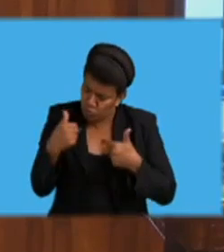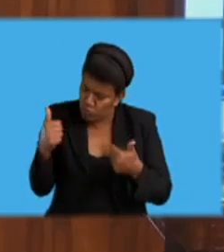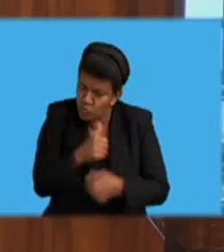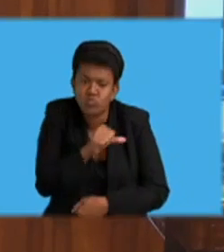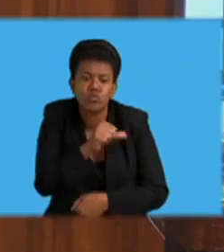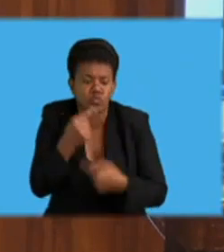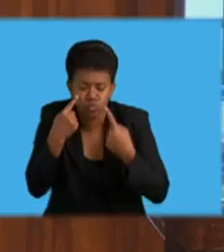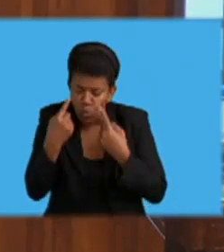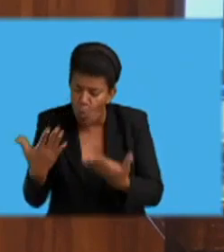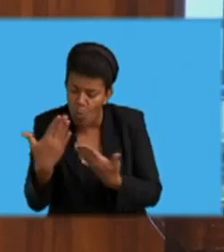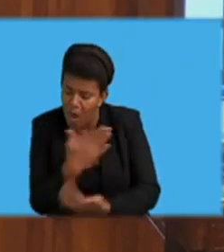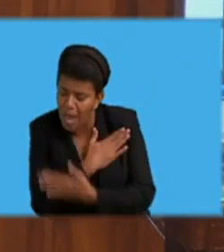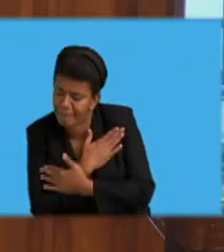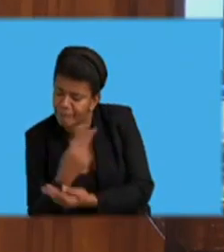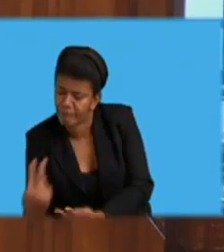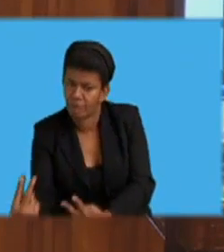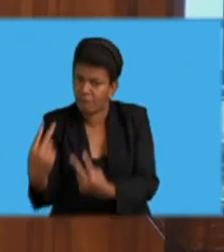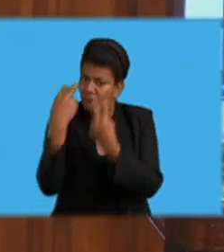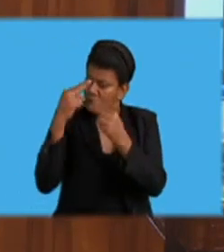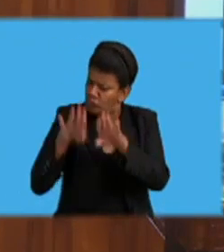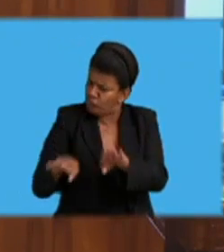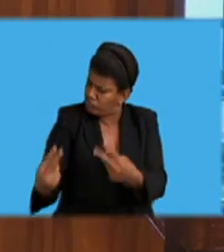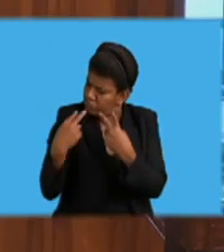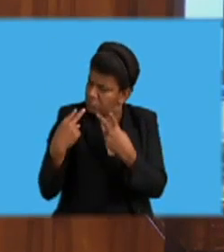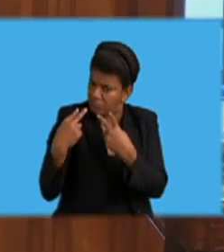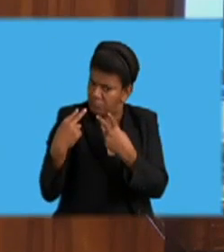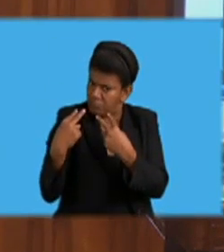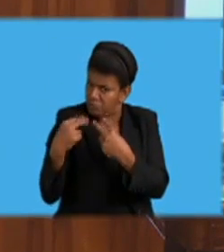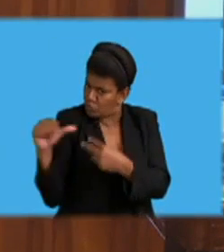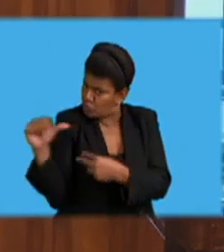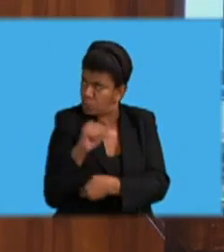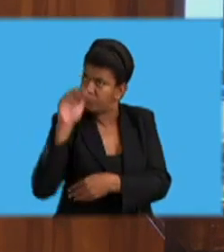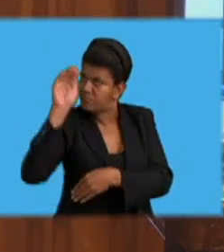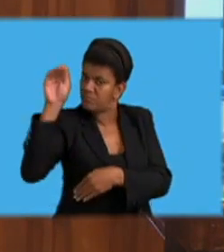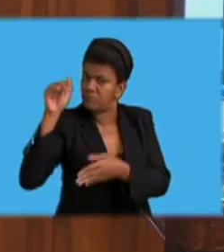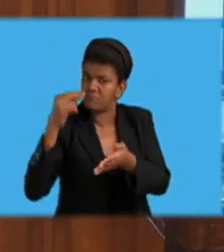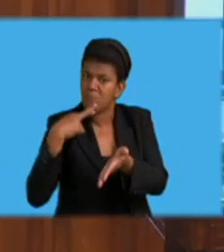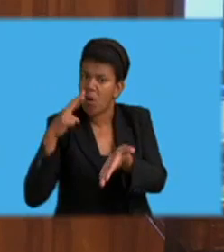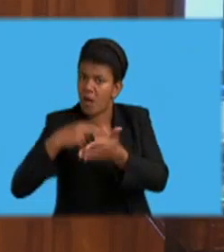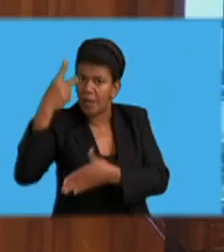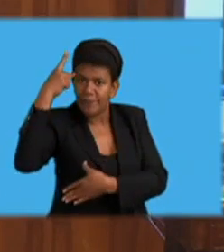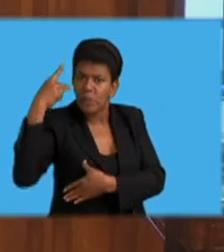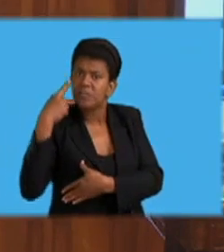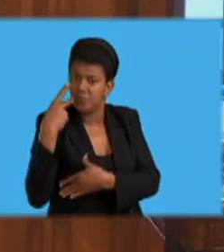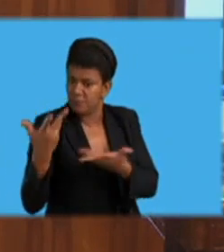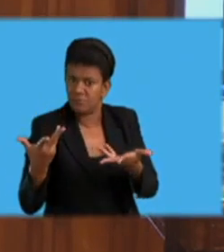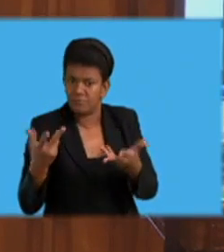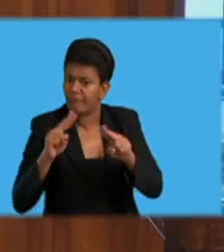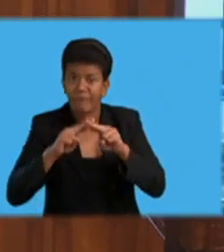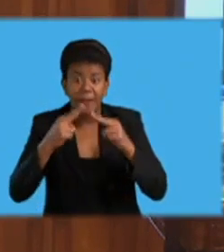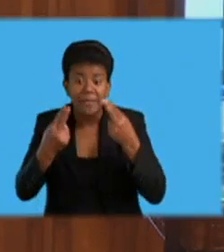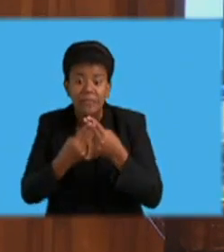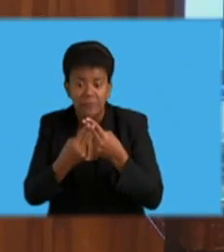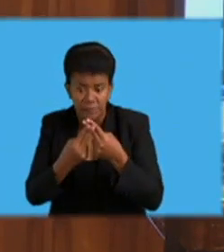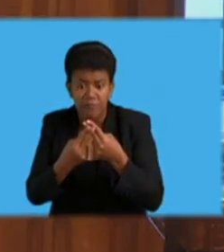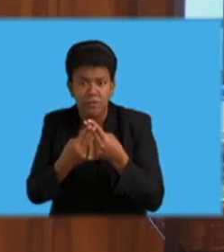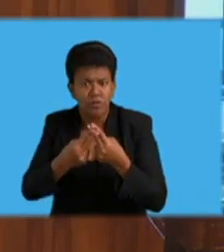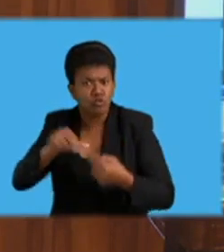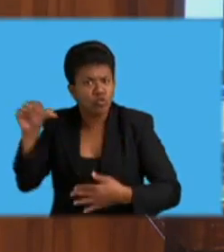offenses. Parents and relatives must not assume a child would tell that they are being sexually abused.